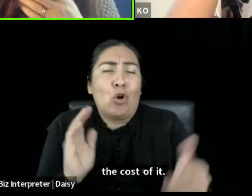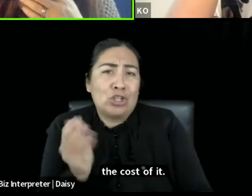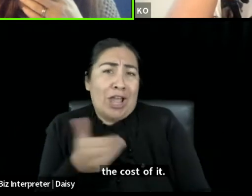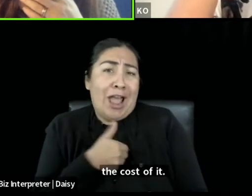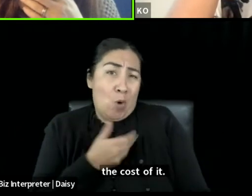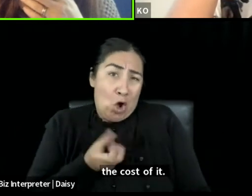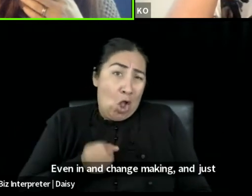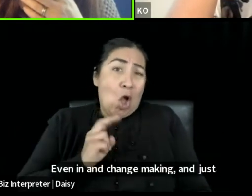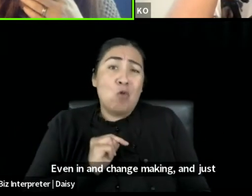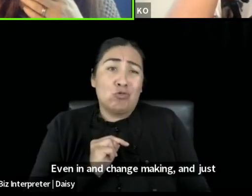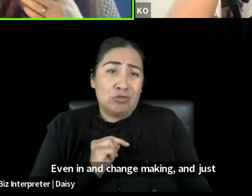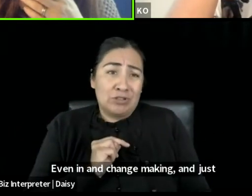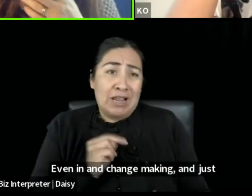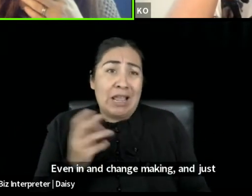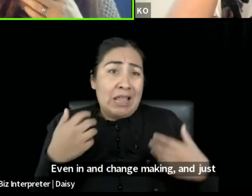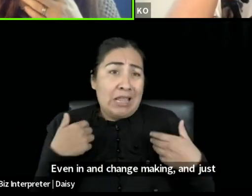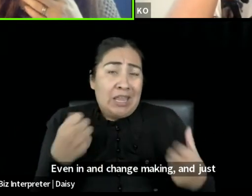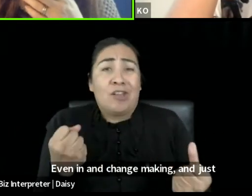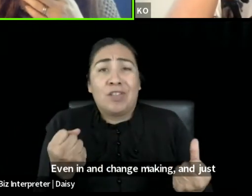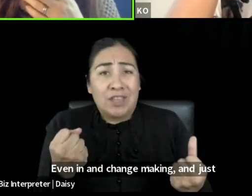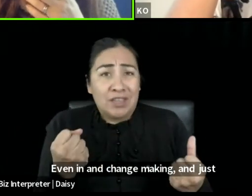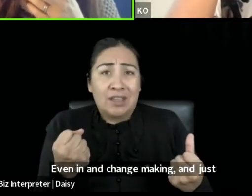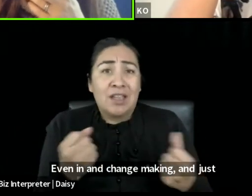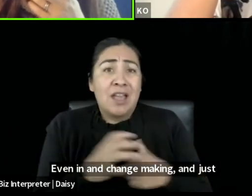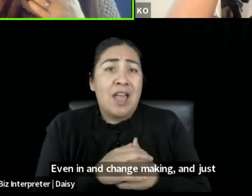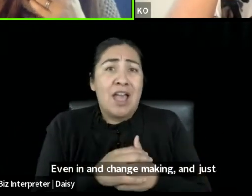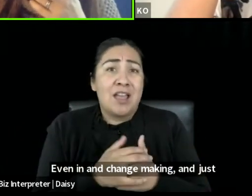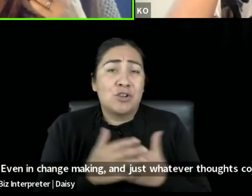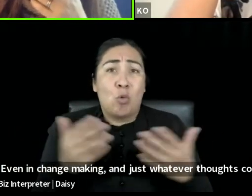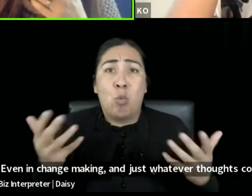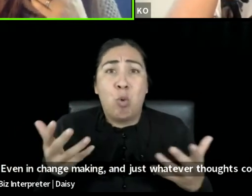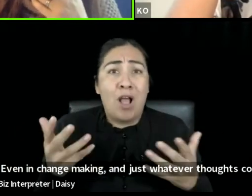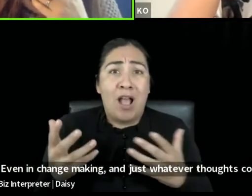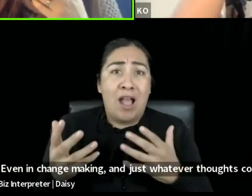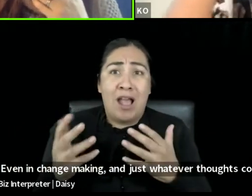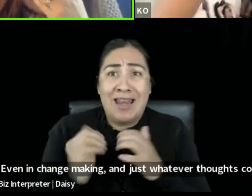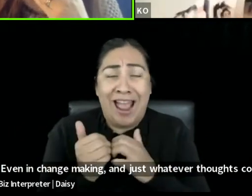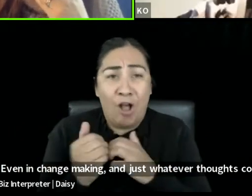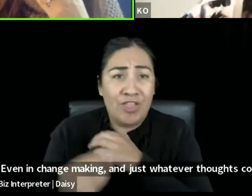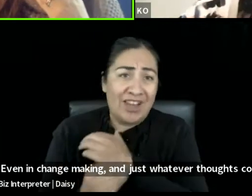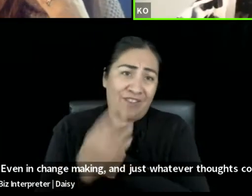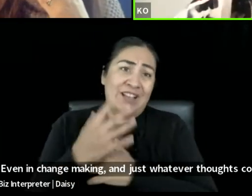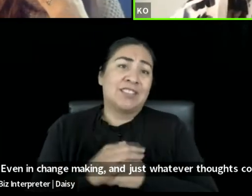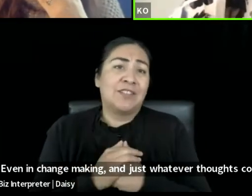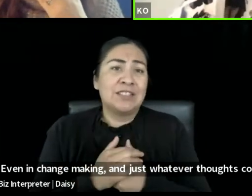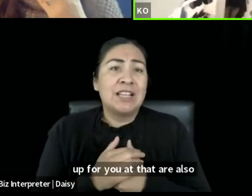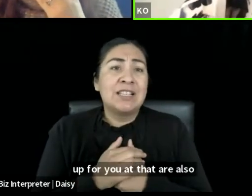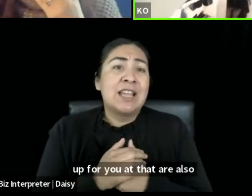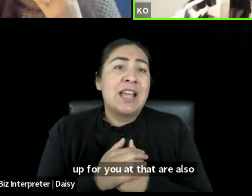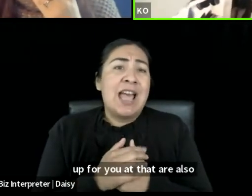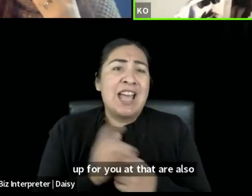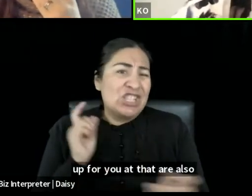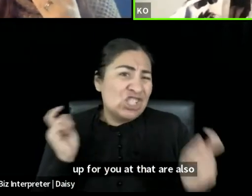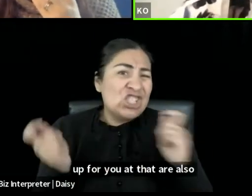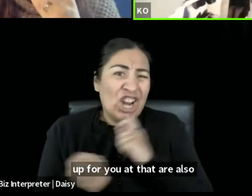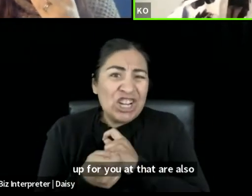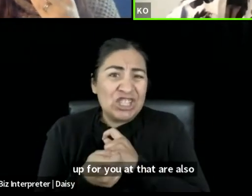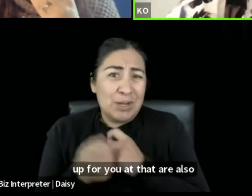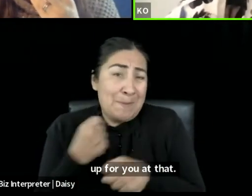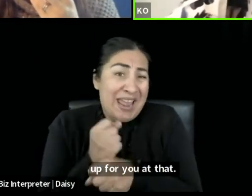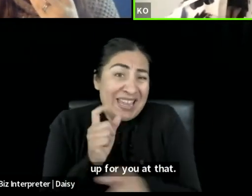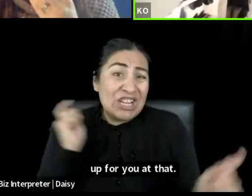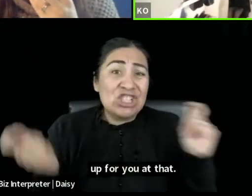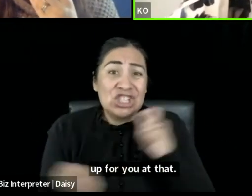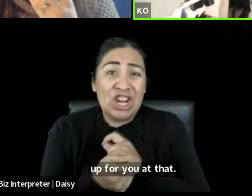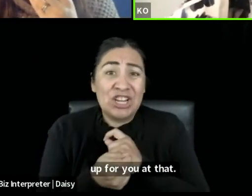and just whatever thoughts come up for you at that. Yeah. I also want to say, to